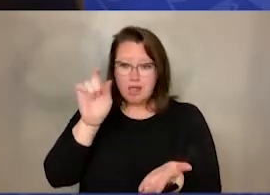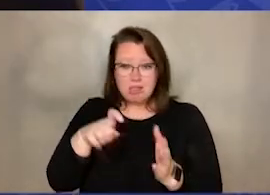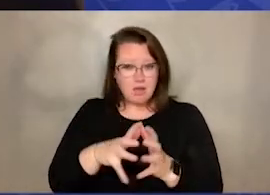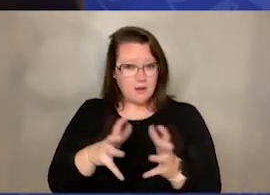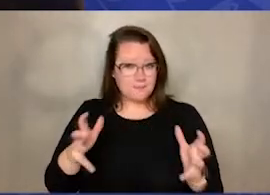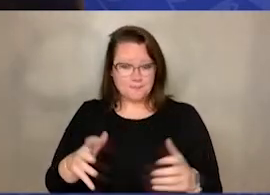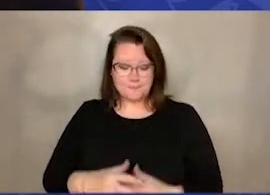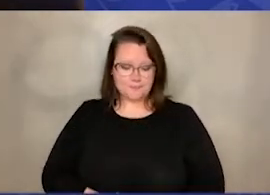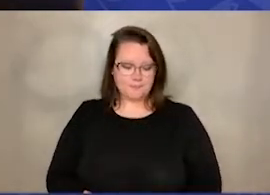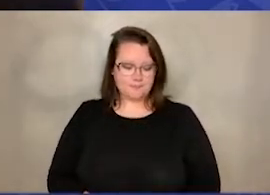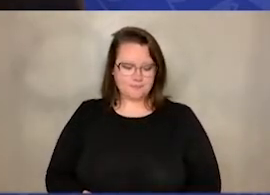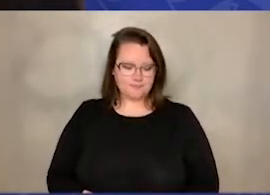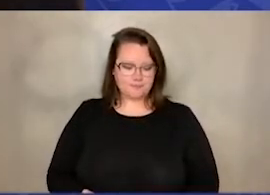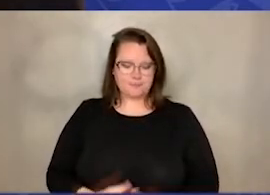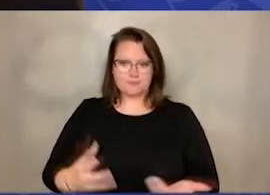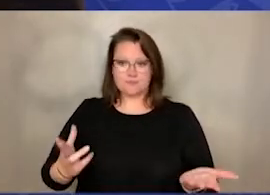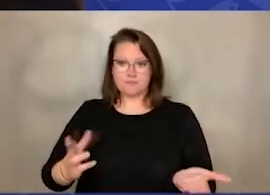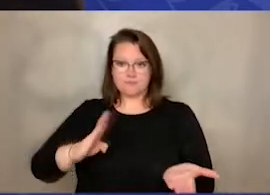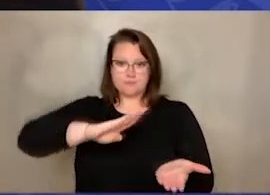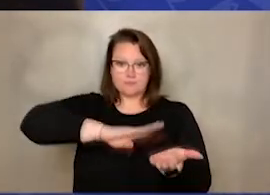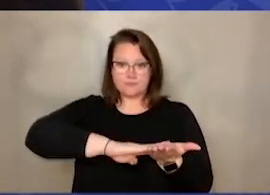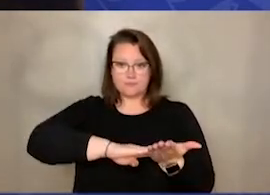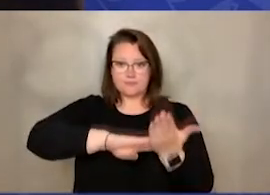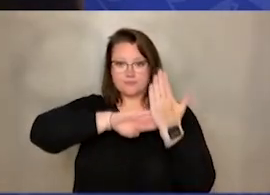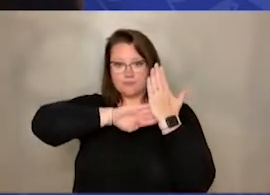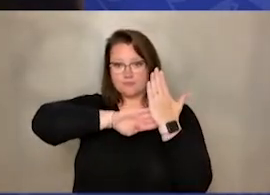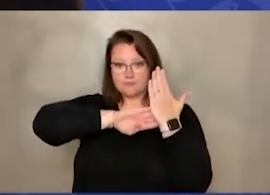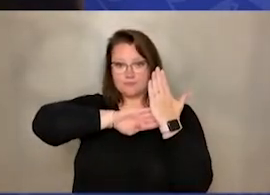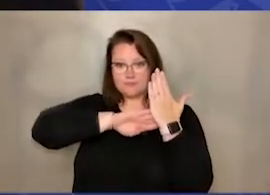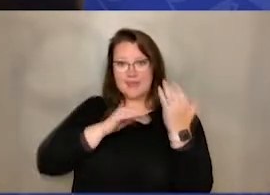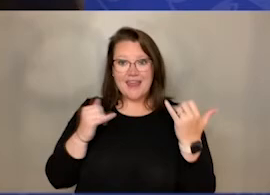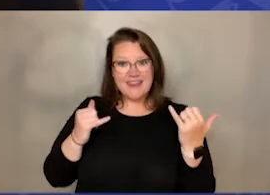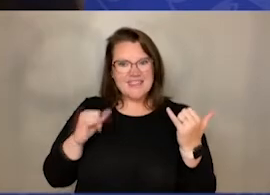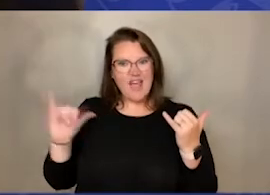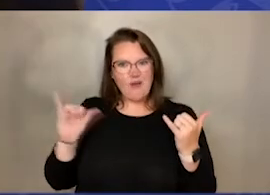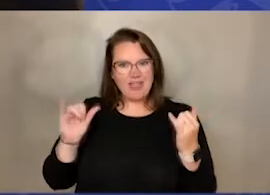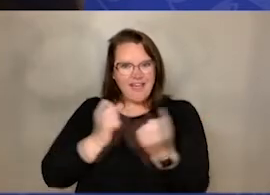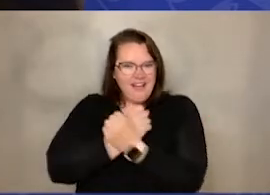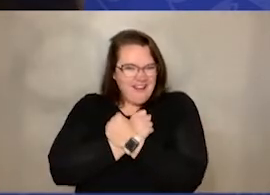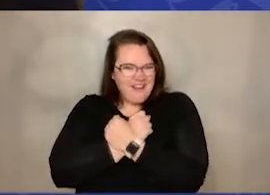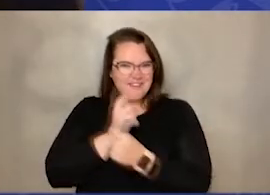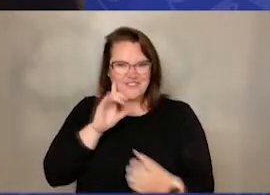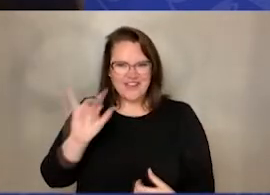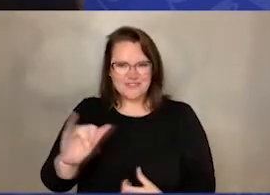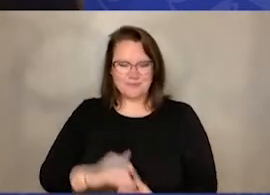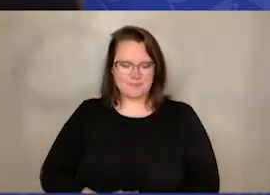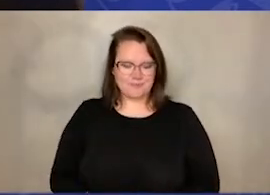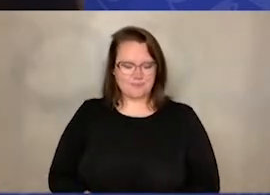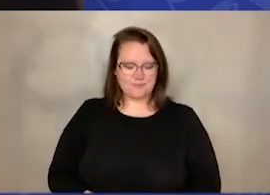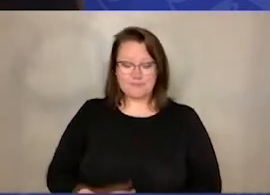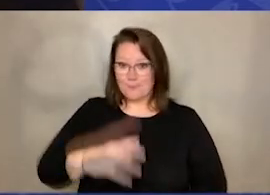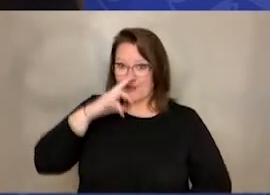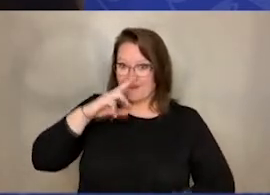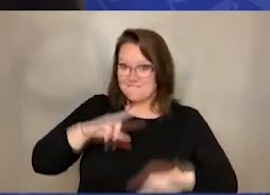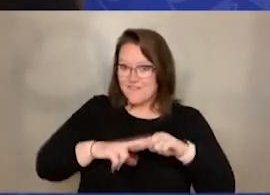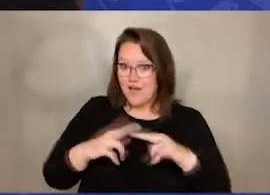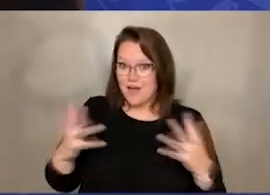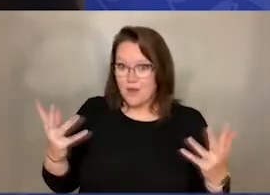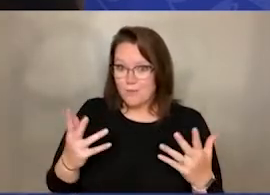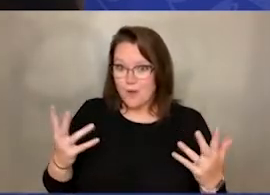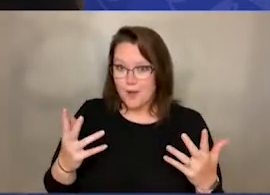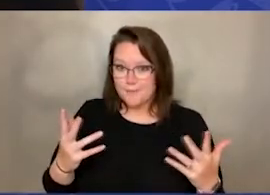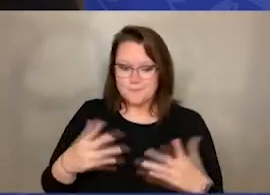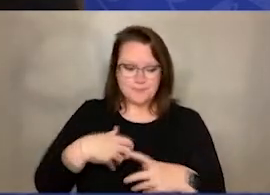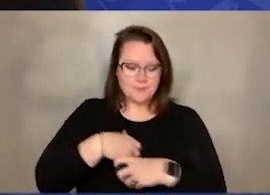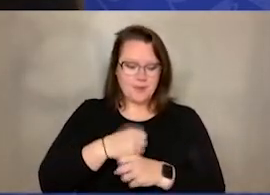Stick them back on. Now they're hugging forever. The fun part of this project is making